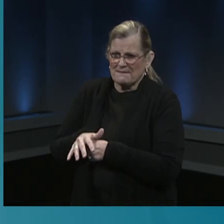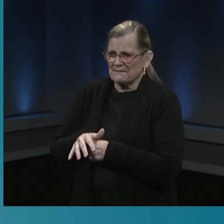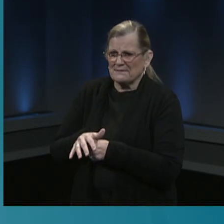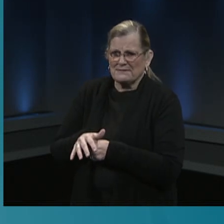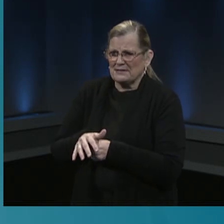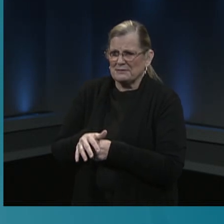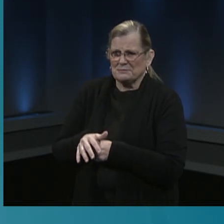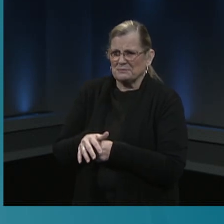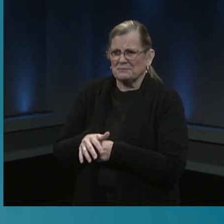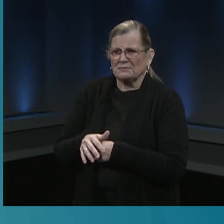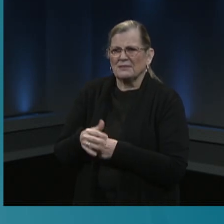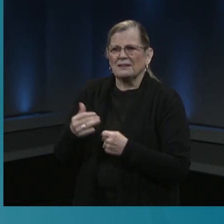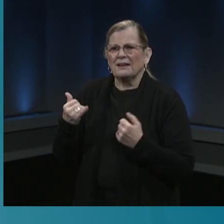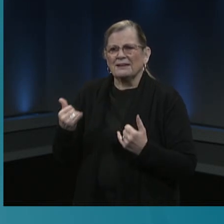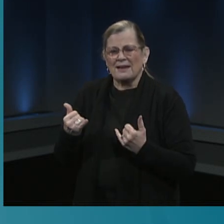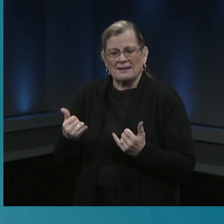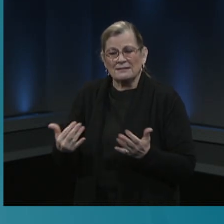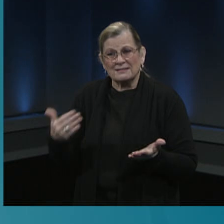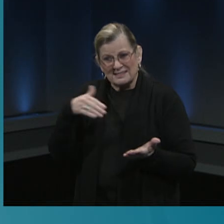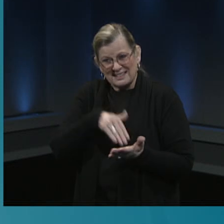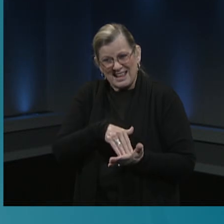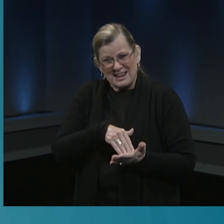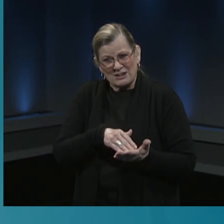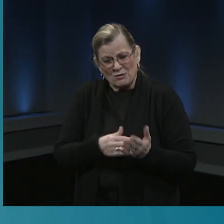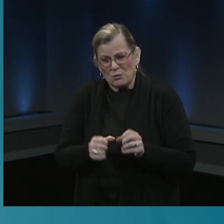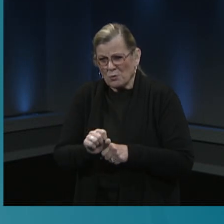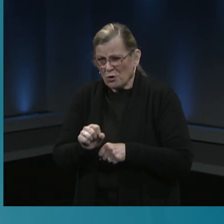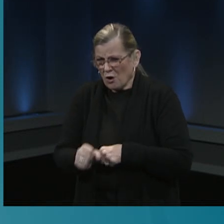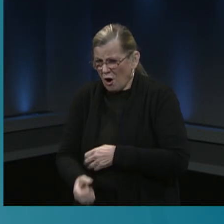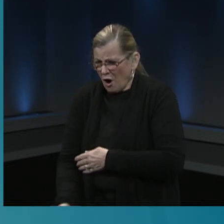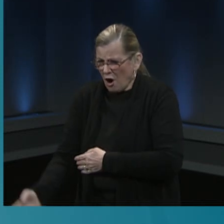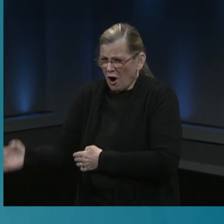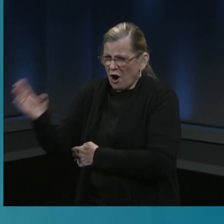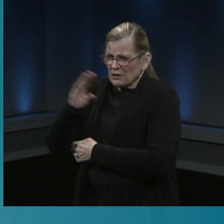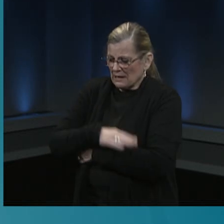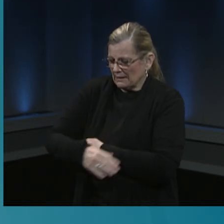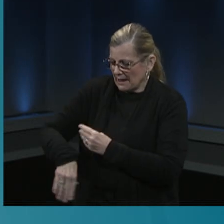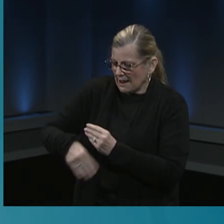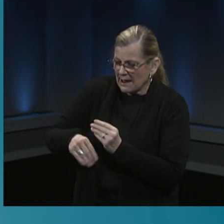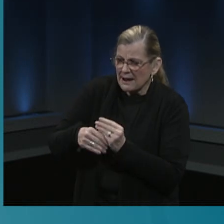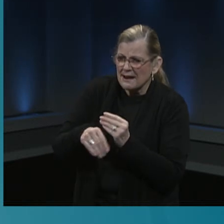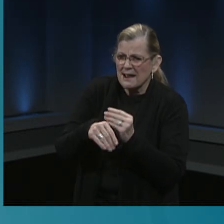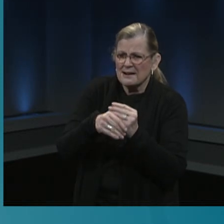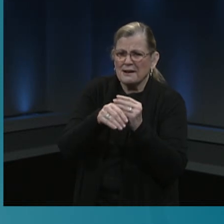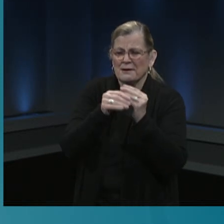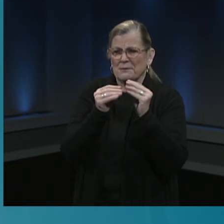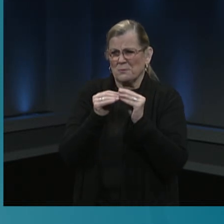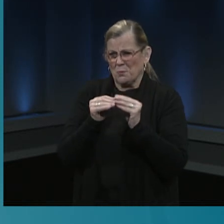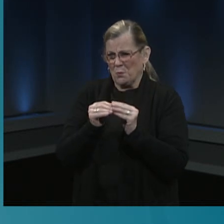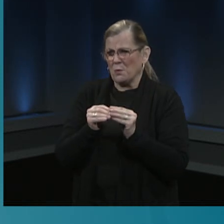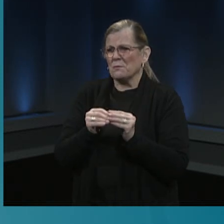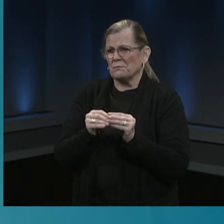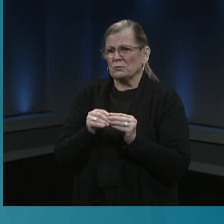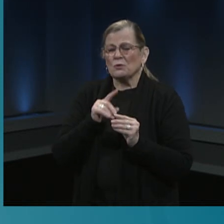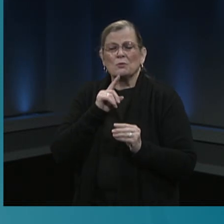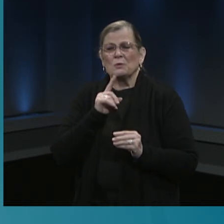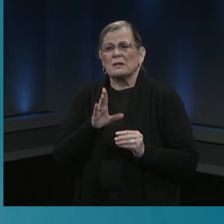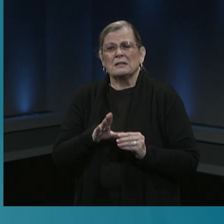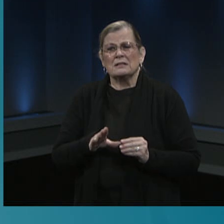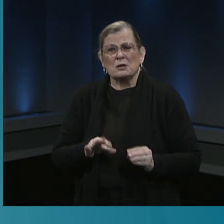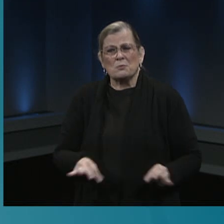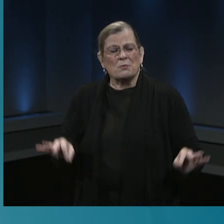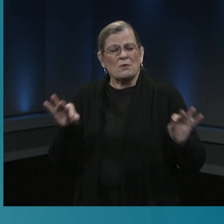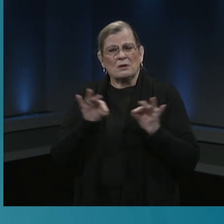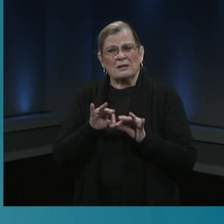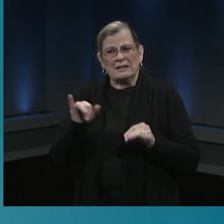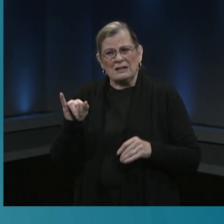Again, they've worked throughout the day to add additional capacity. It's important to know that ANOVA has been a great partner here in Fairfax